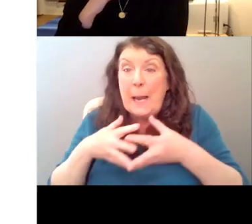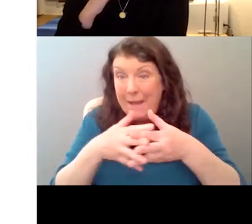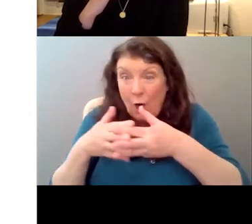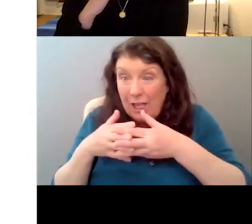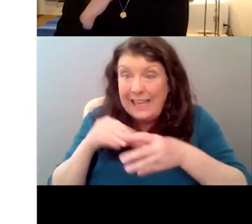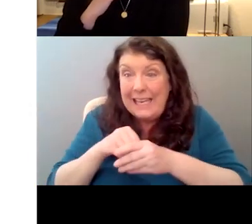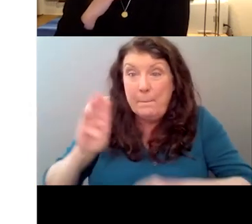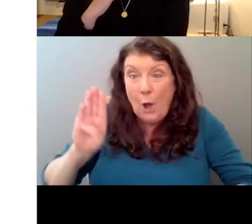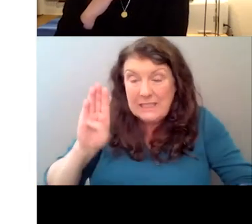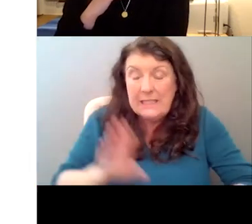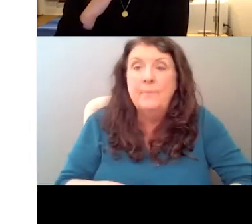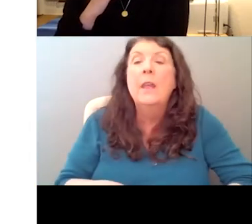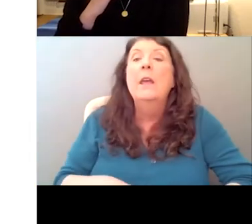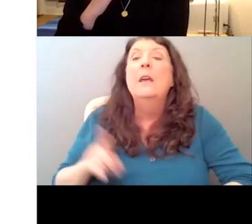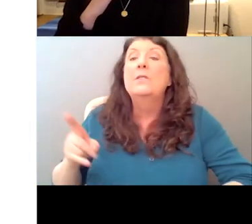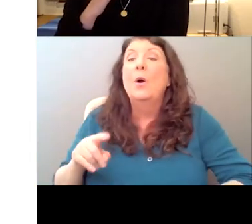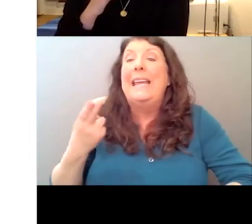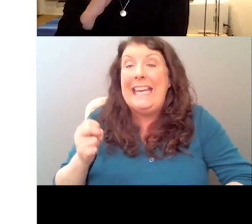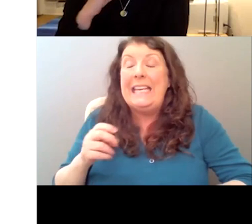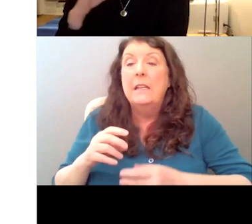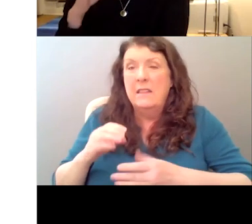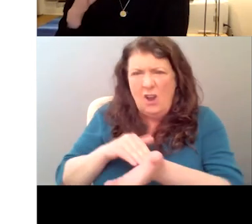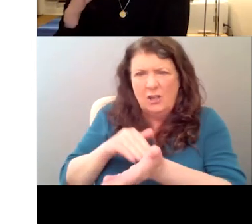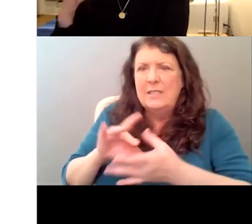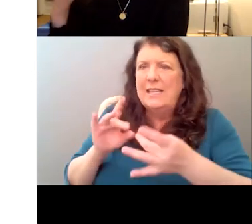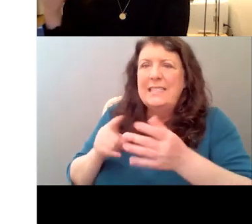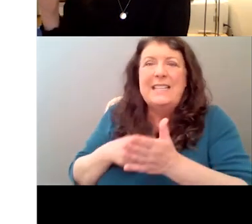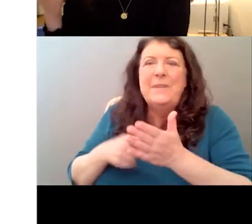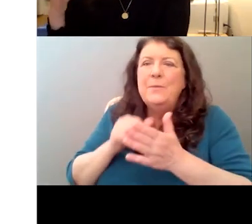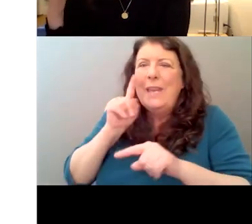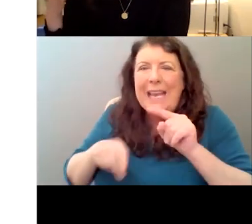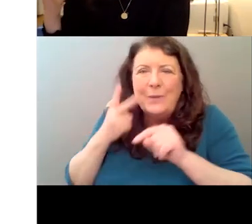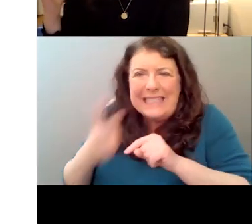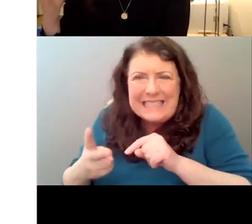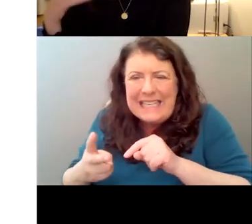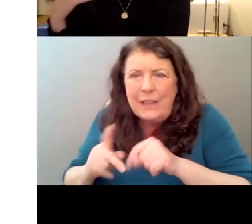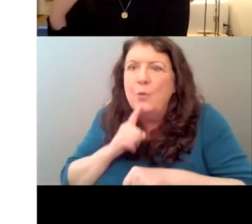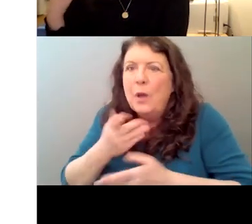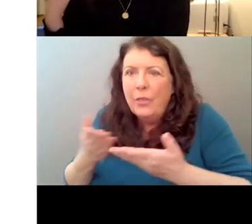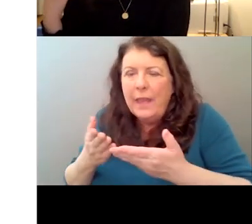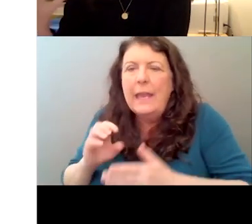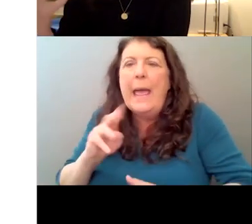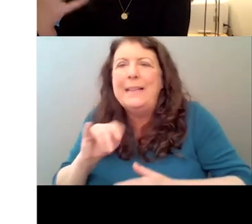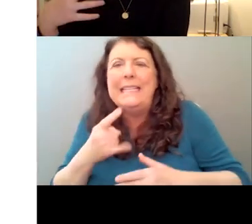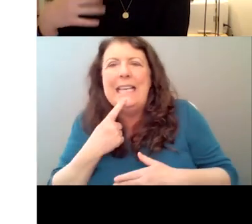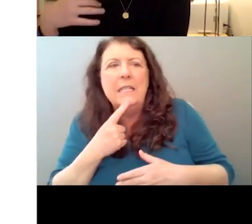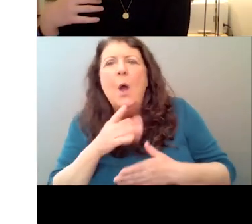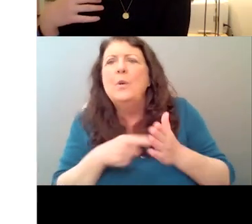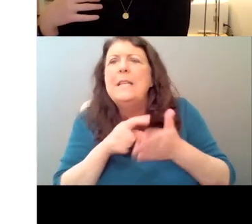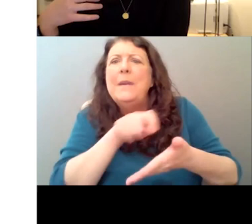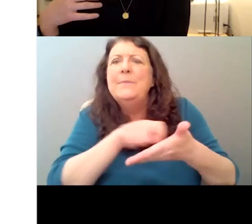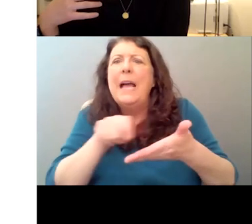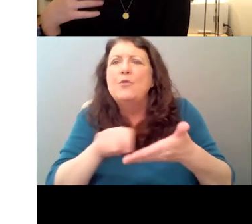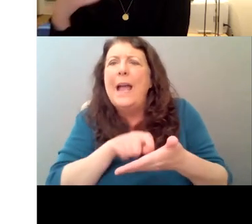him, sometimes when I'm writing, you know, the, the, the edges of the page disappear. Like, I don't know what's real and what's the